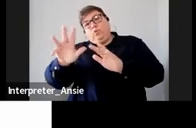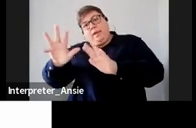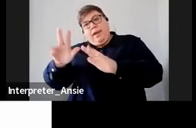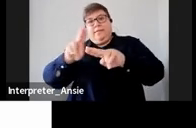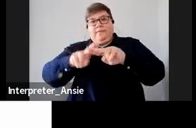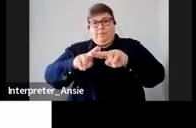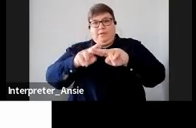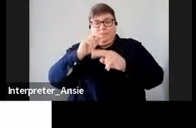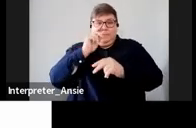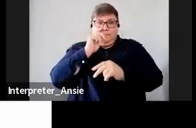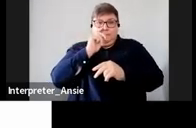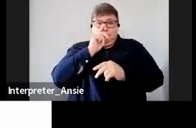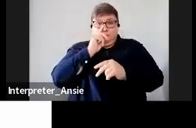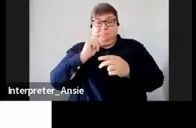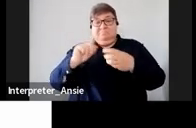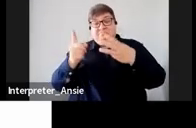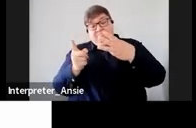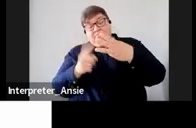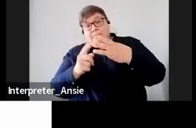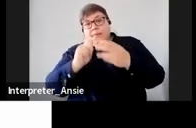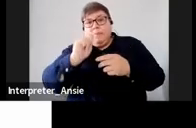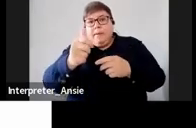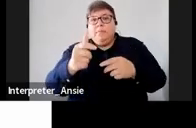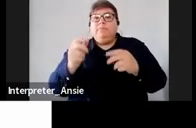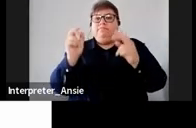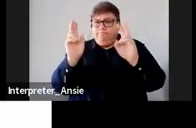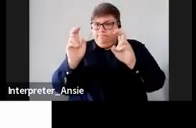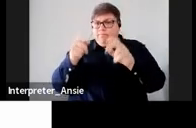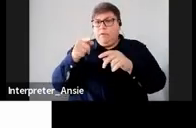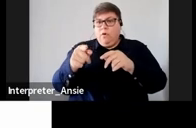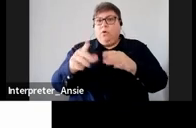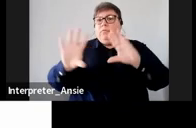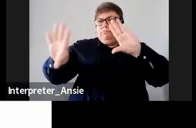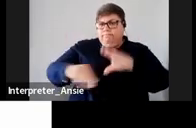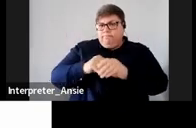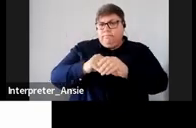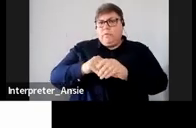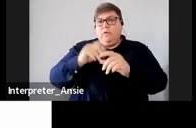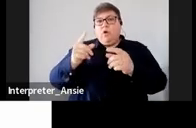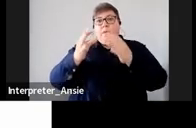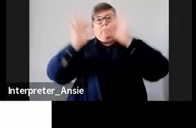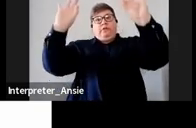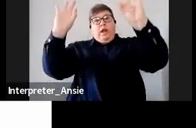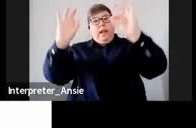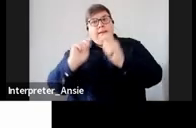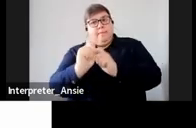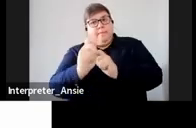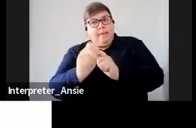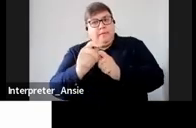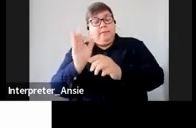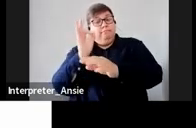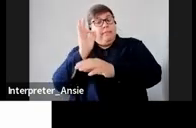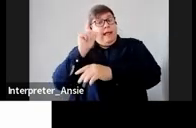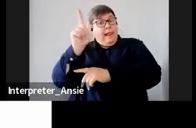the third payment is a payment also known as additional or provisional payment must be paid not later than the effective